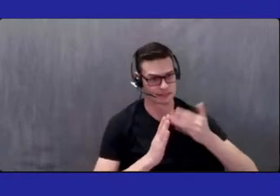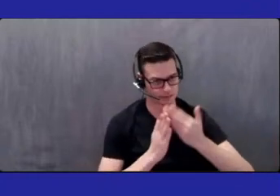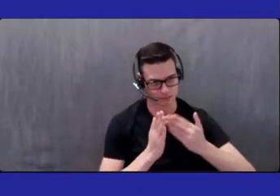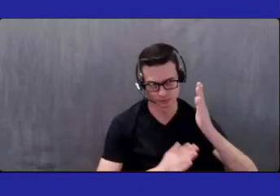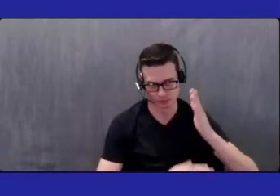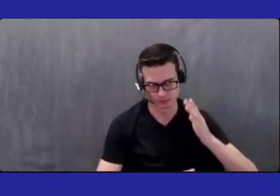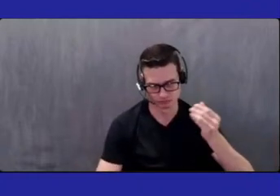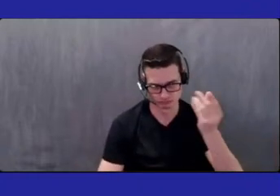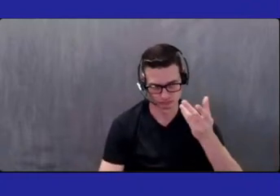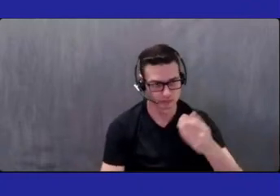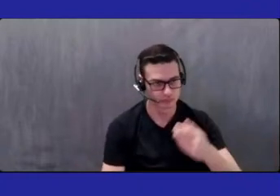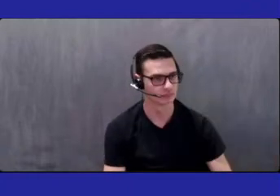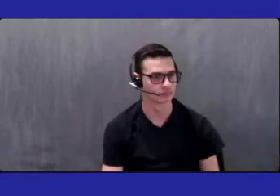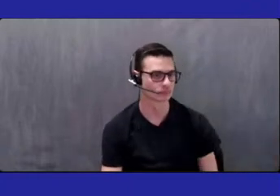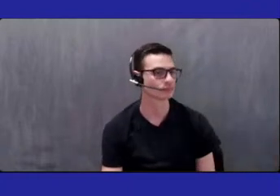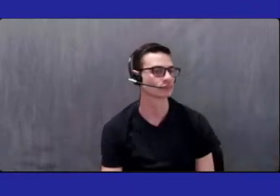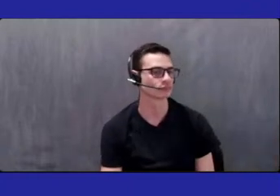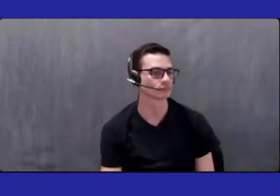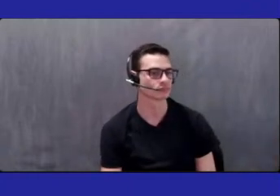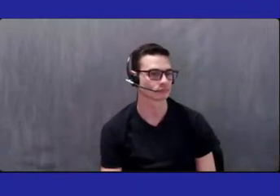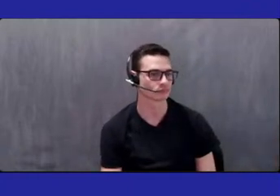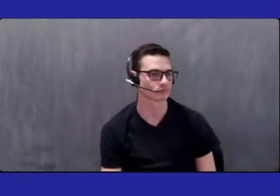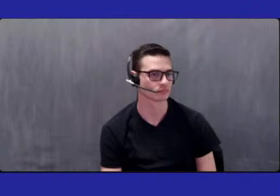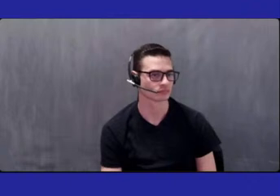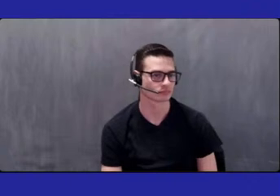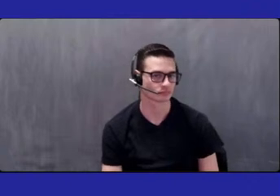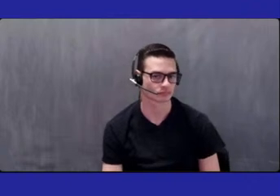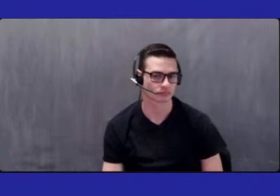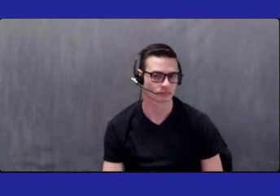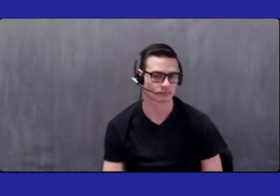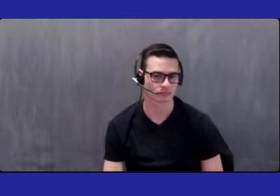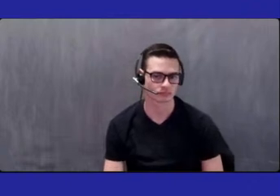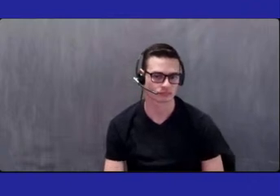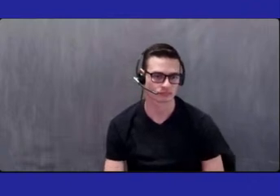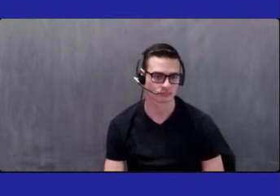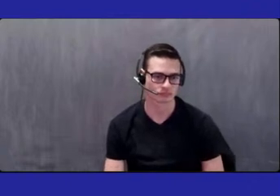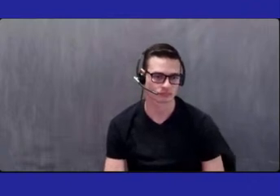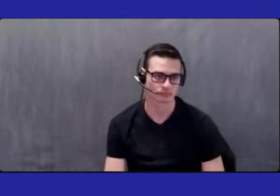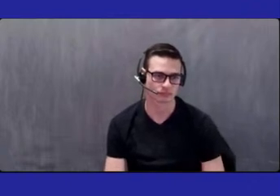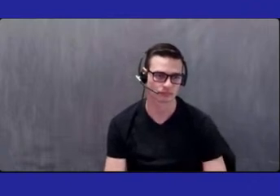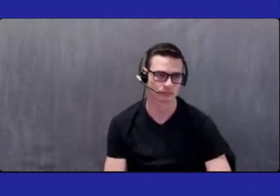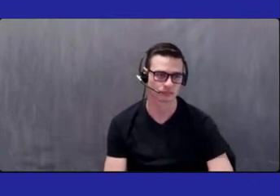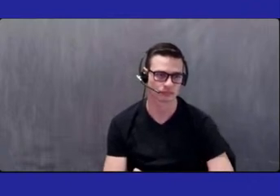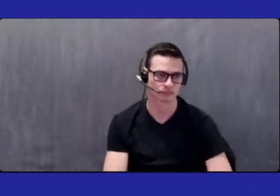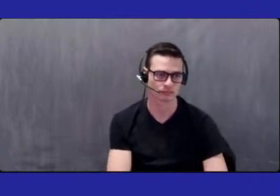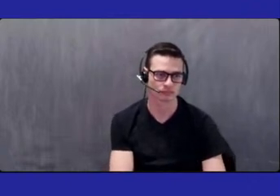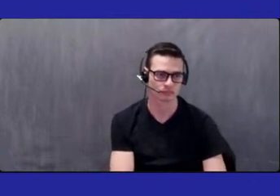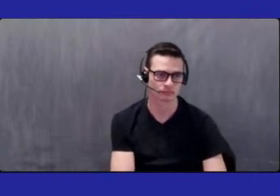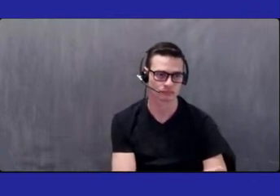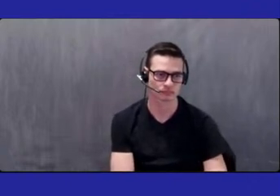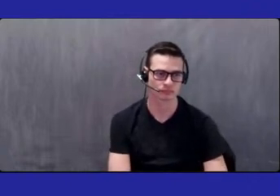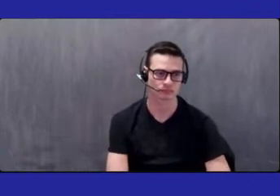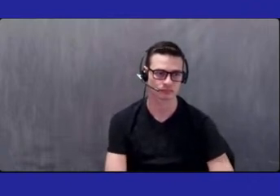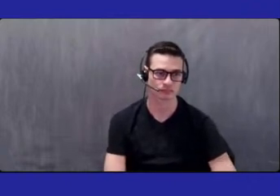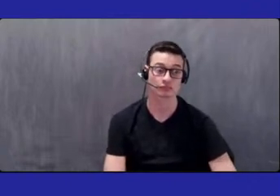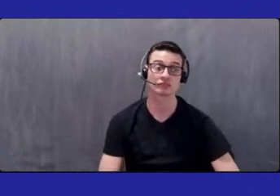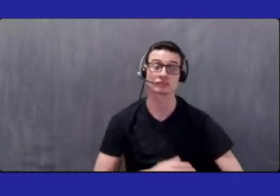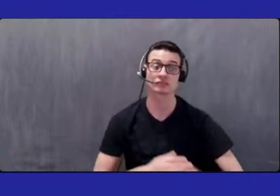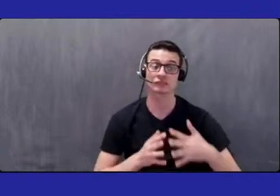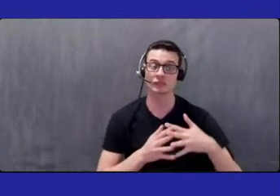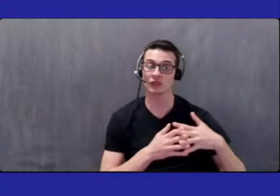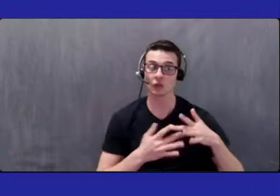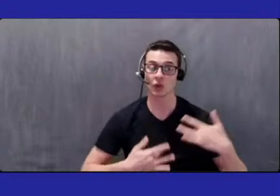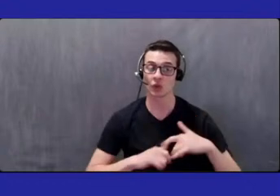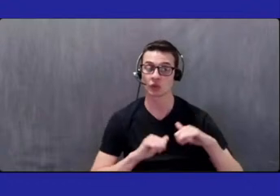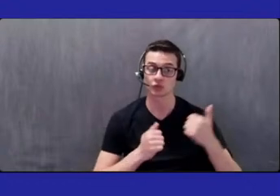I will say 2023, we were also, we received the American Heart Association Gold Recognition